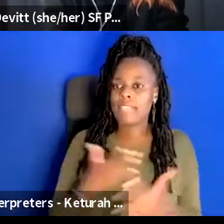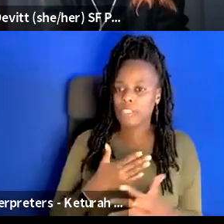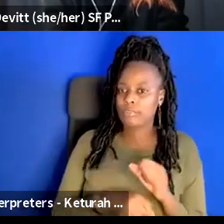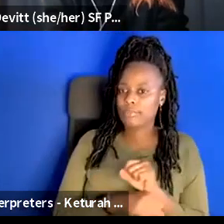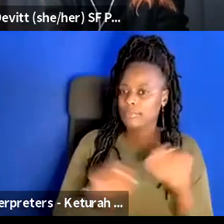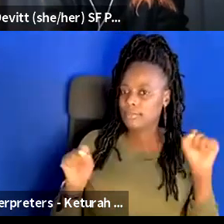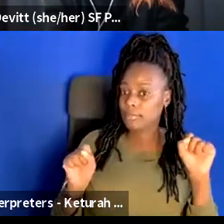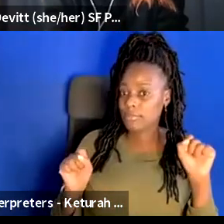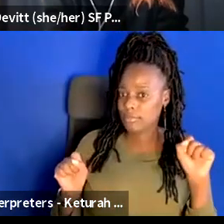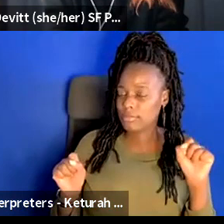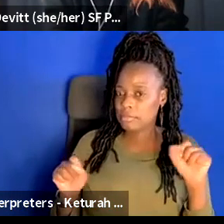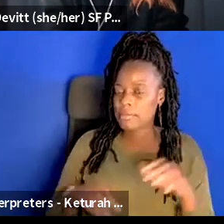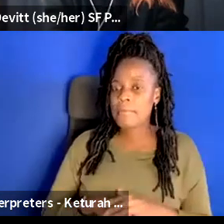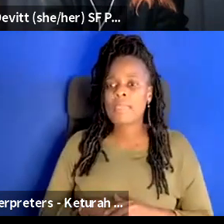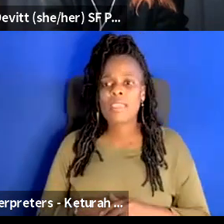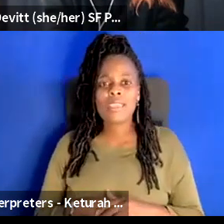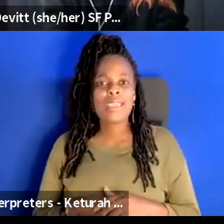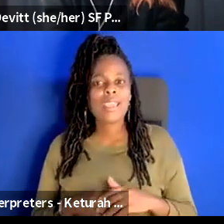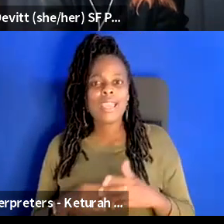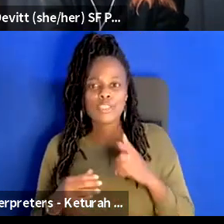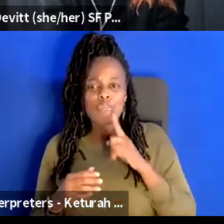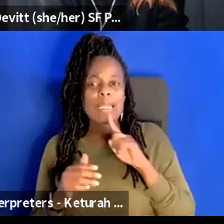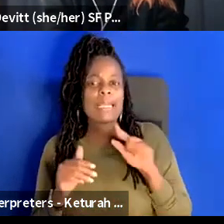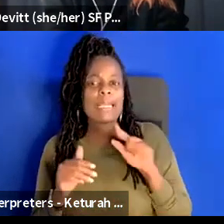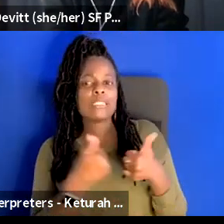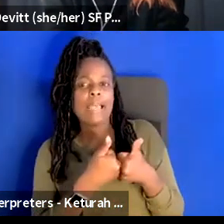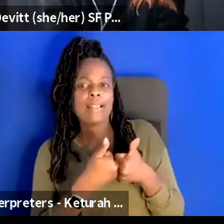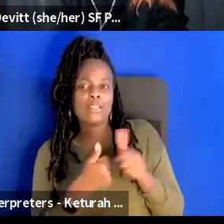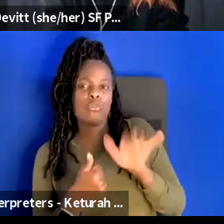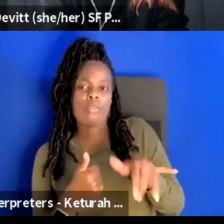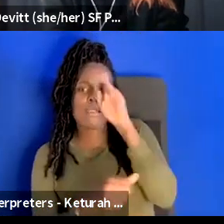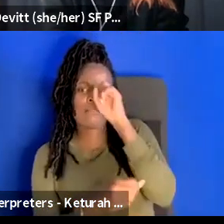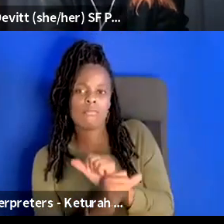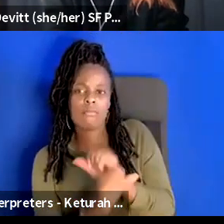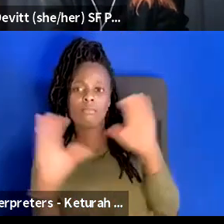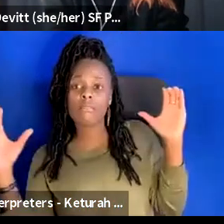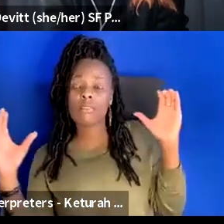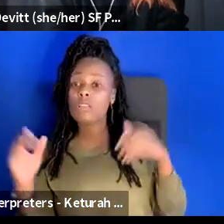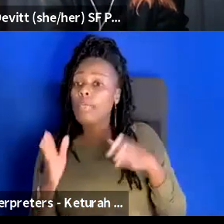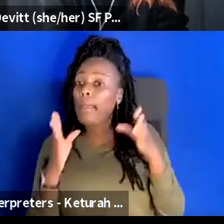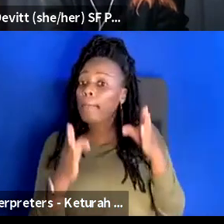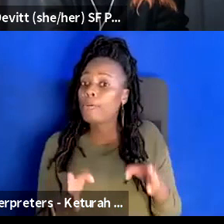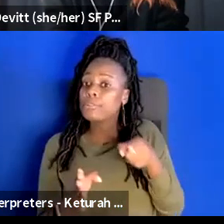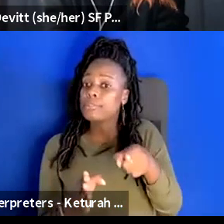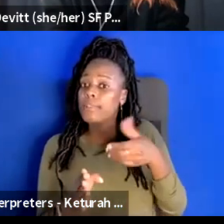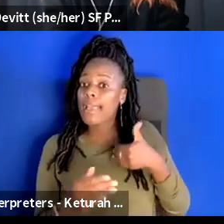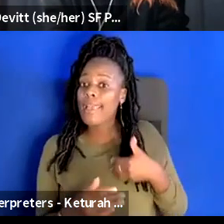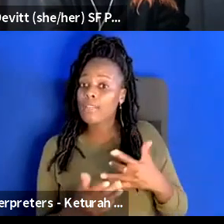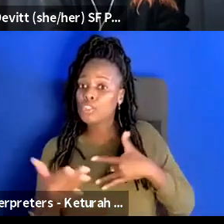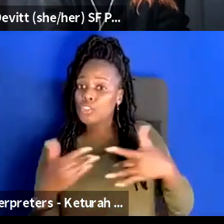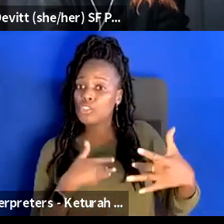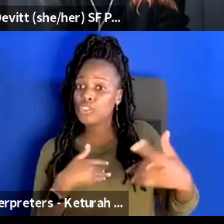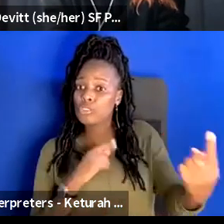if uh it becomes a challenge to that which is why i mentioned before about dealing with that person who comes to me with the concern because they are obviously